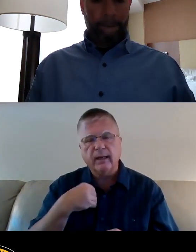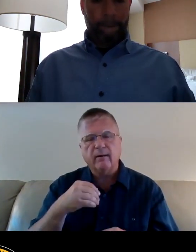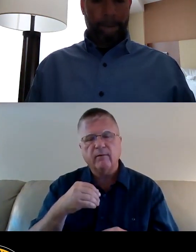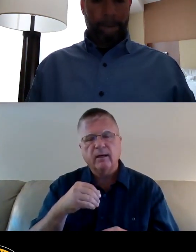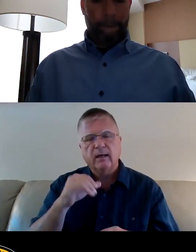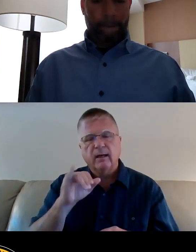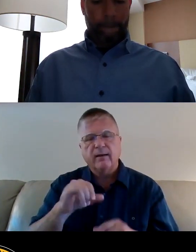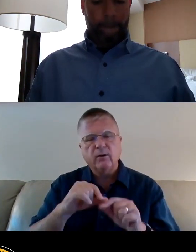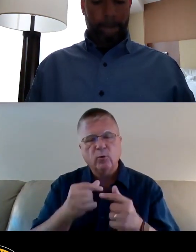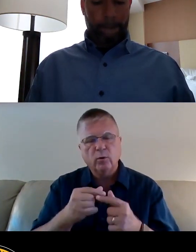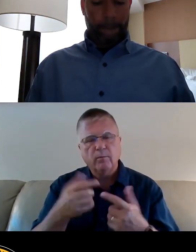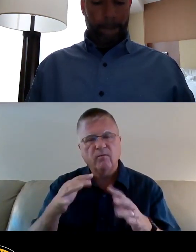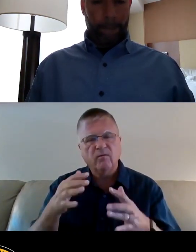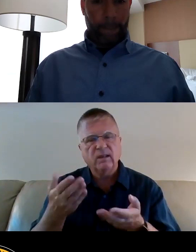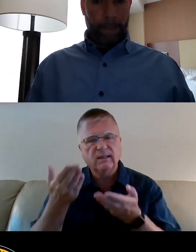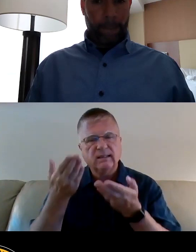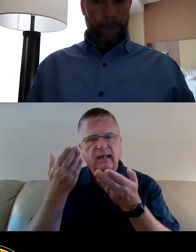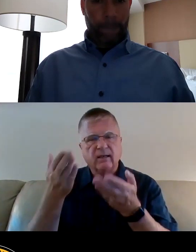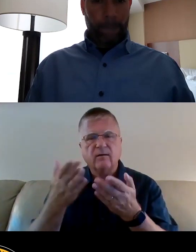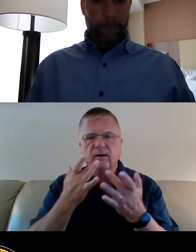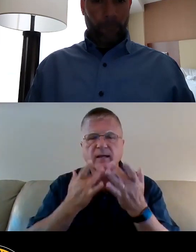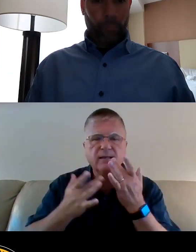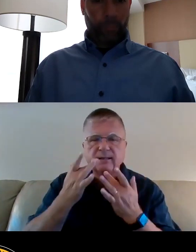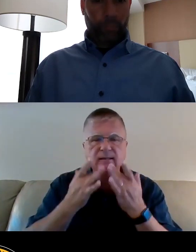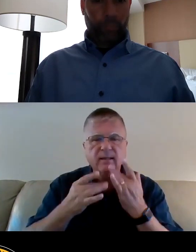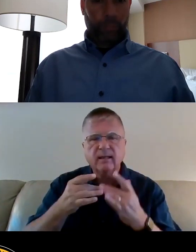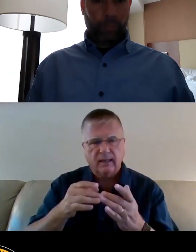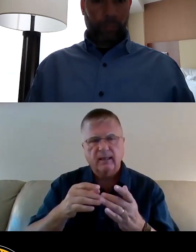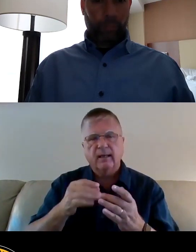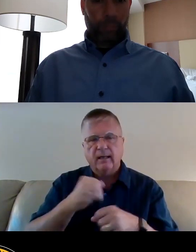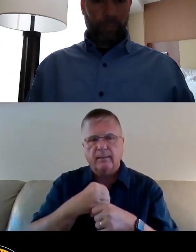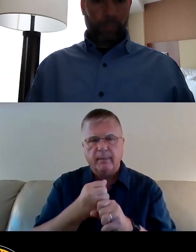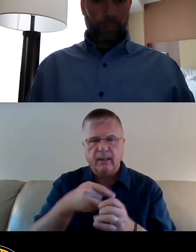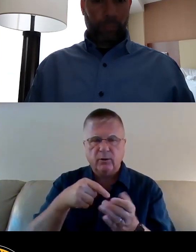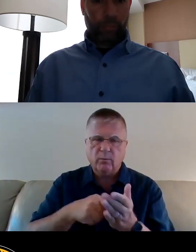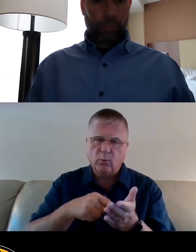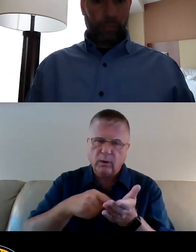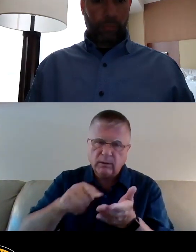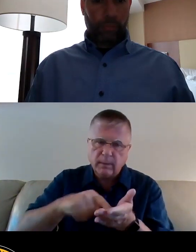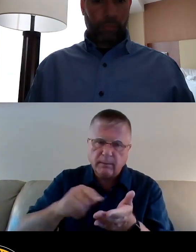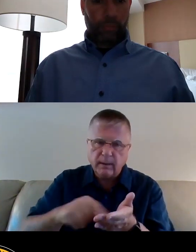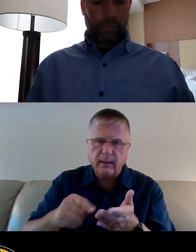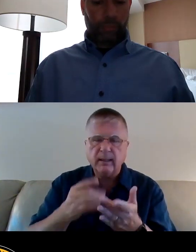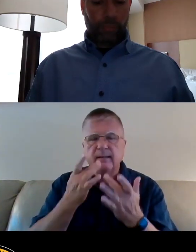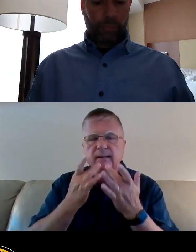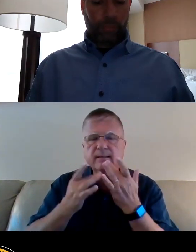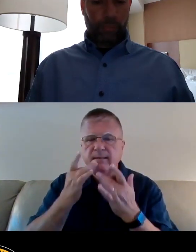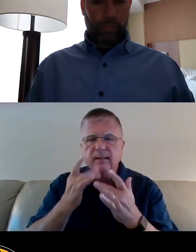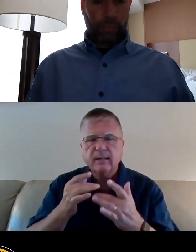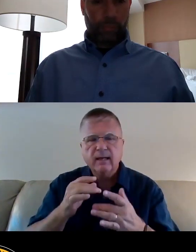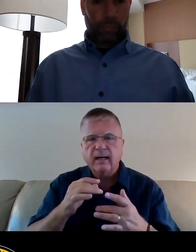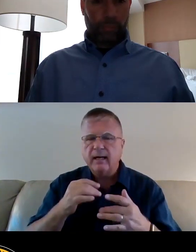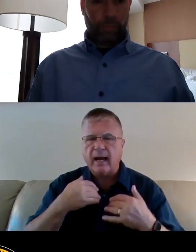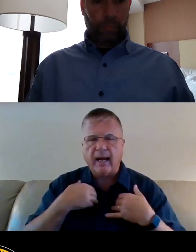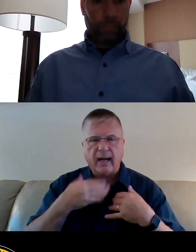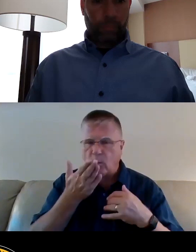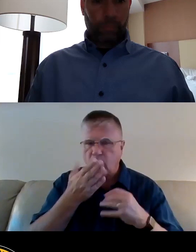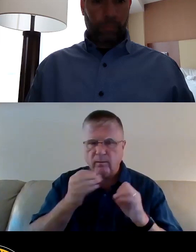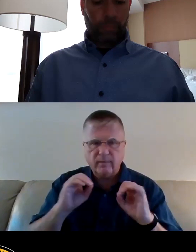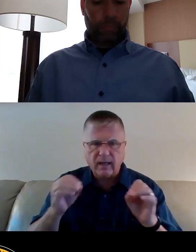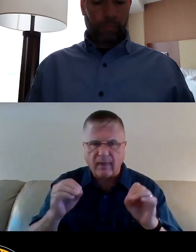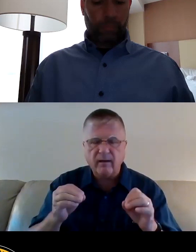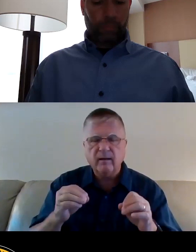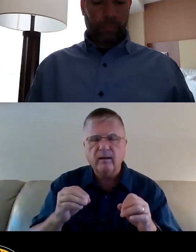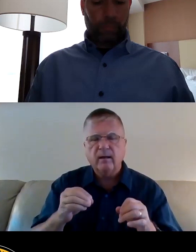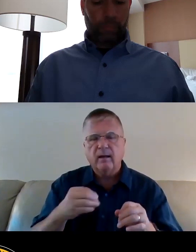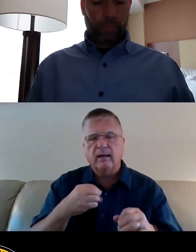and made those mortgage payments and went without a whole lot of stuff. But now we're stuck. And I include